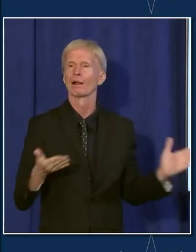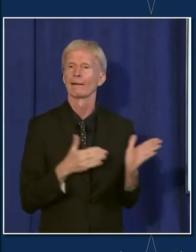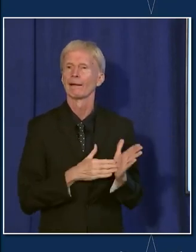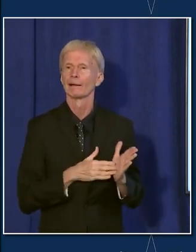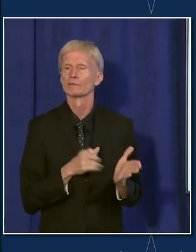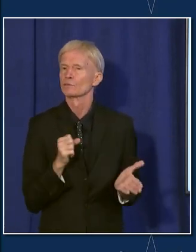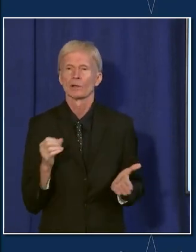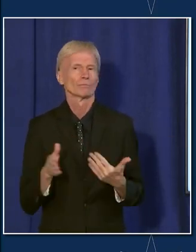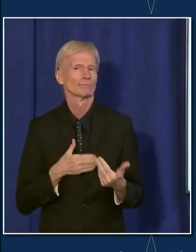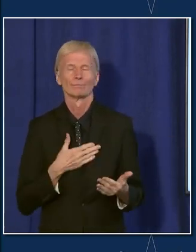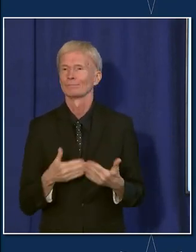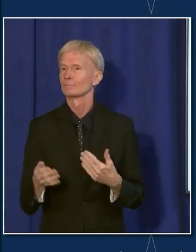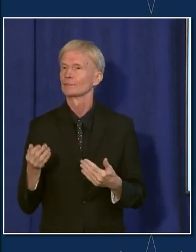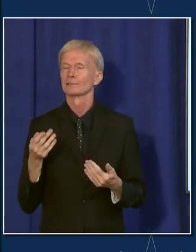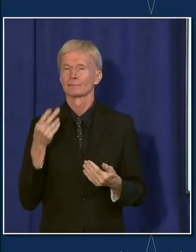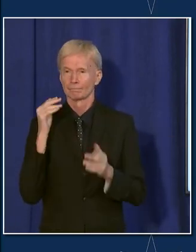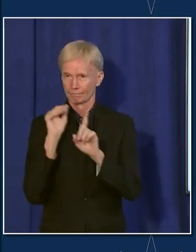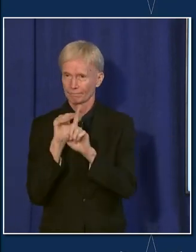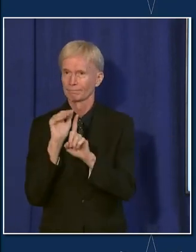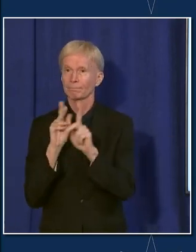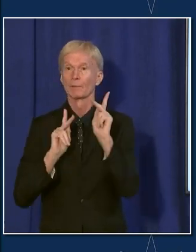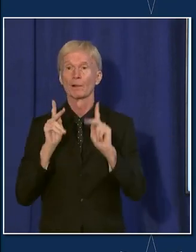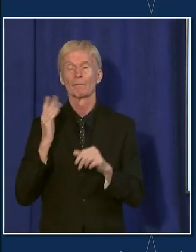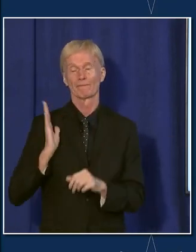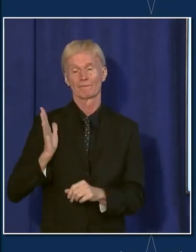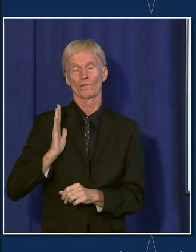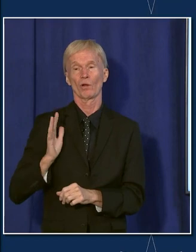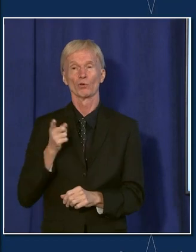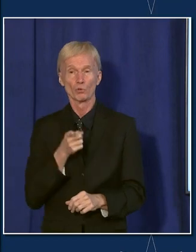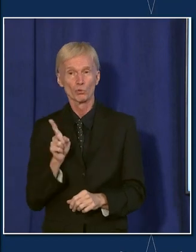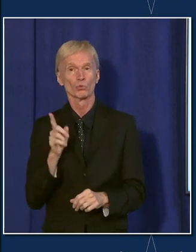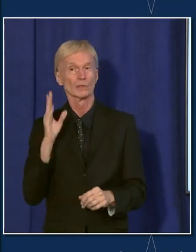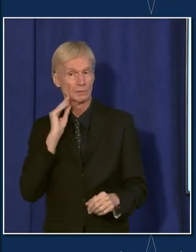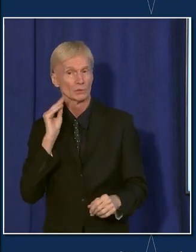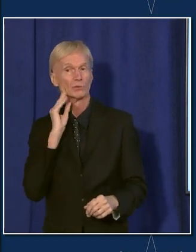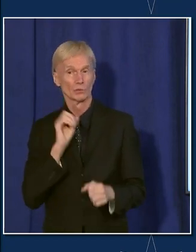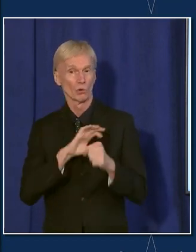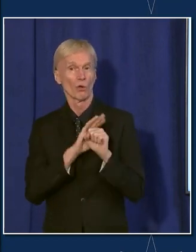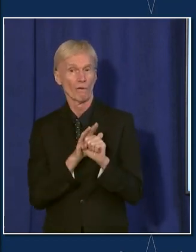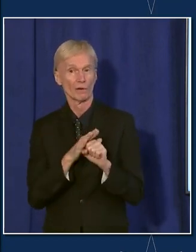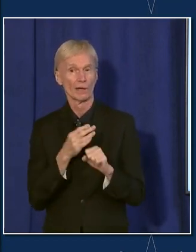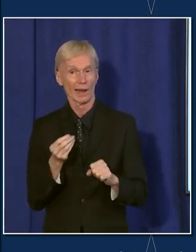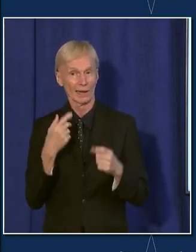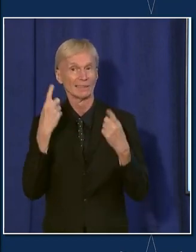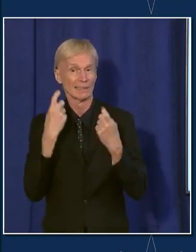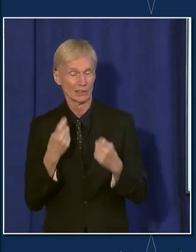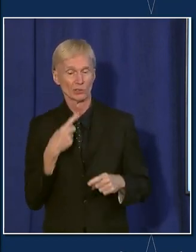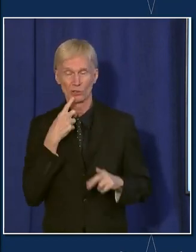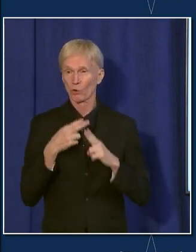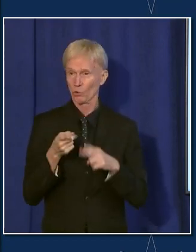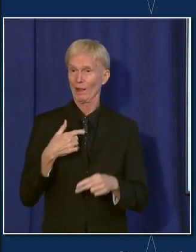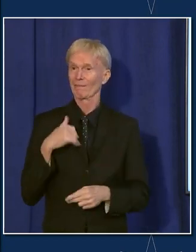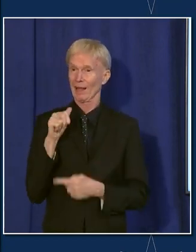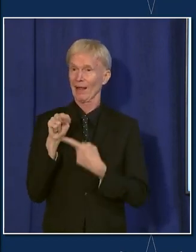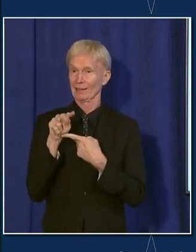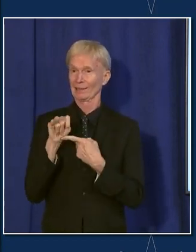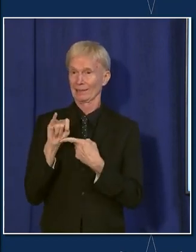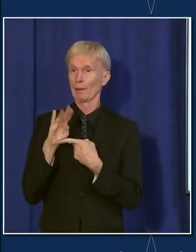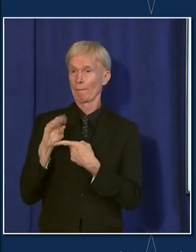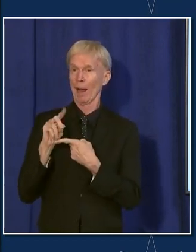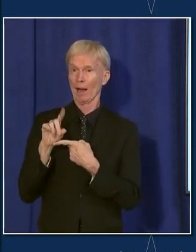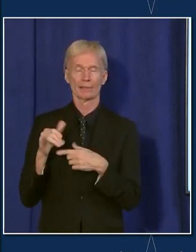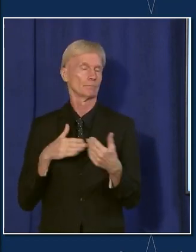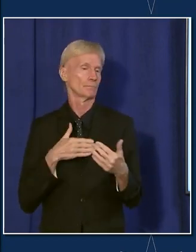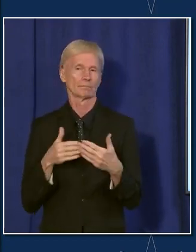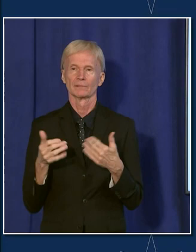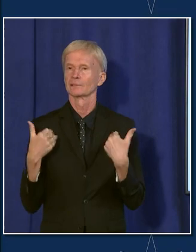that even if you did have COVID previously or you've been tested and you have antibodies, the recommendation absolutely is that you should still